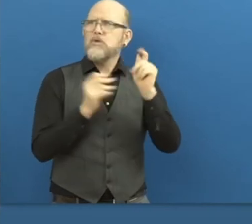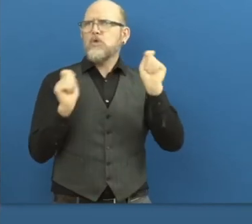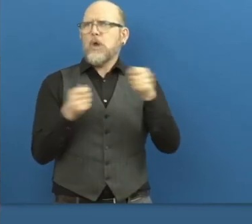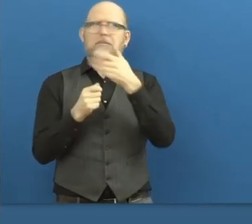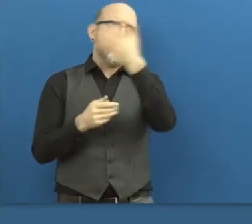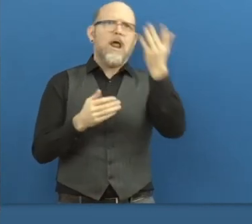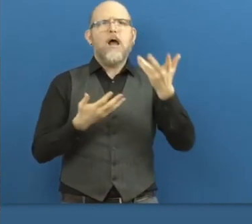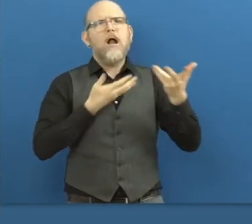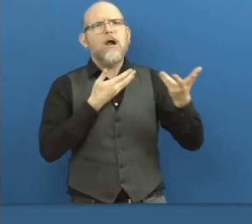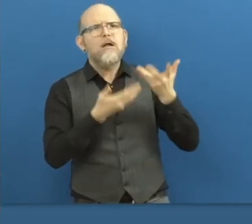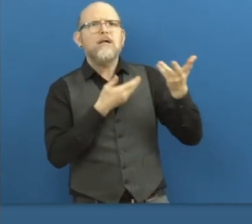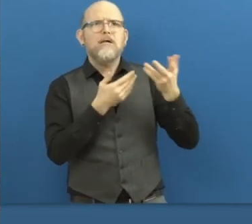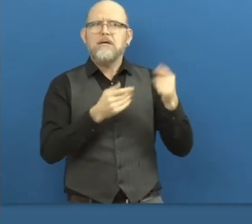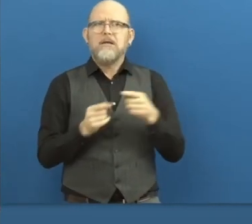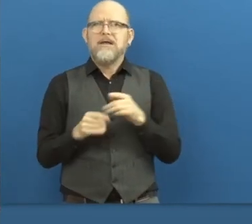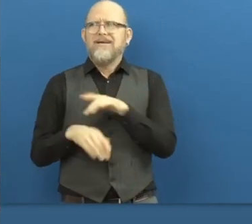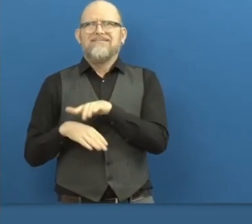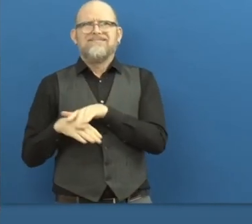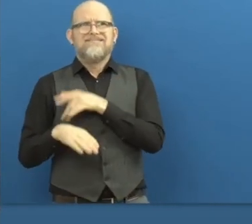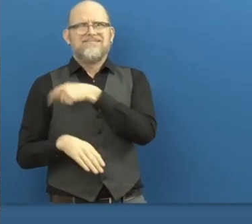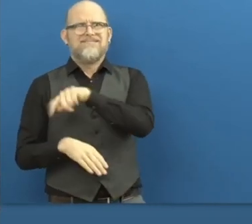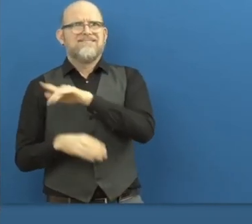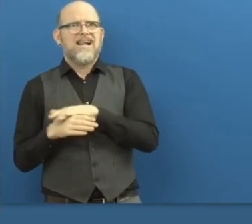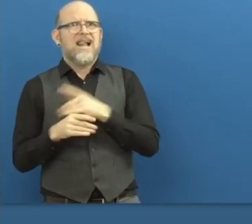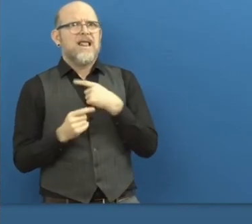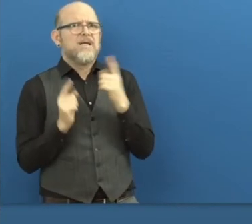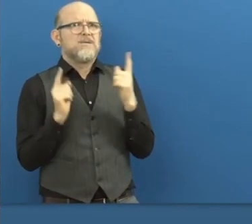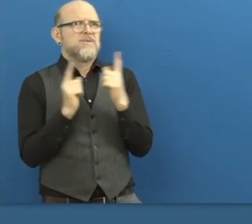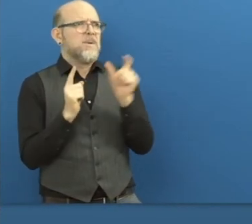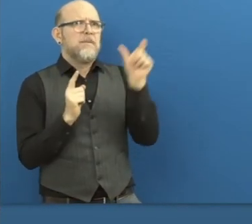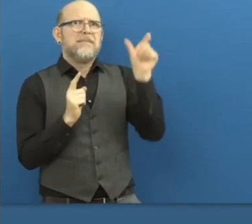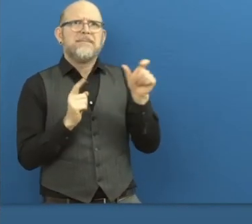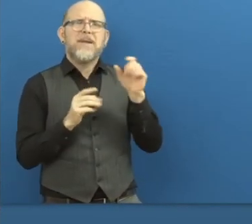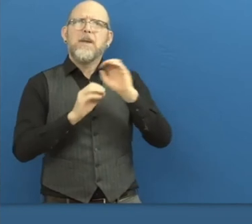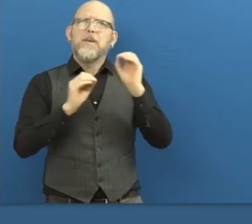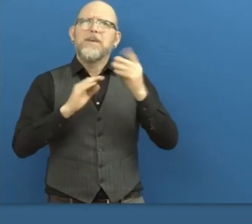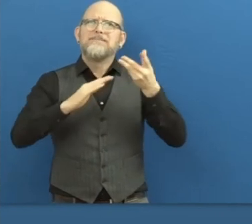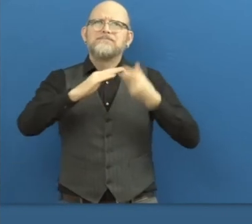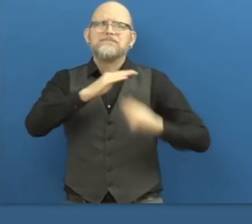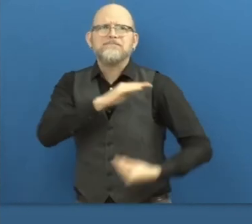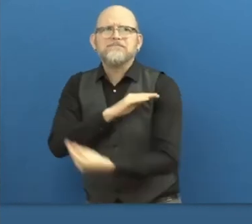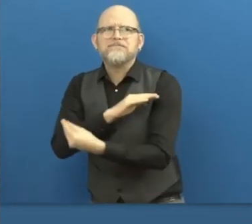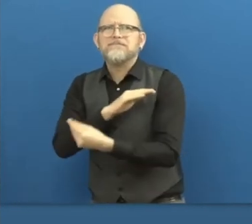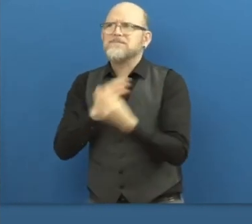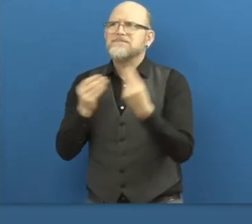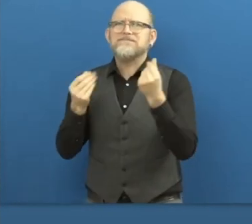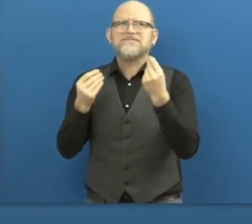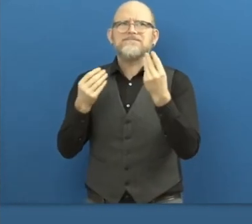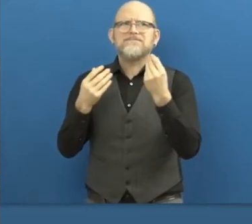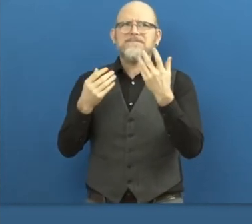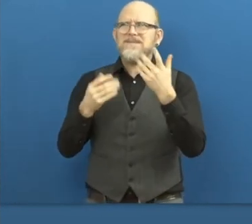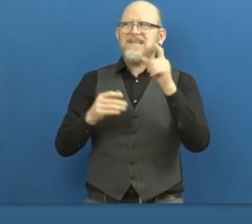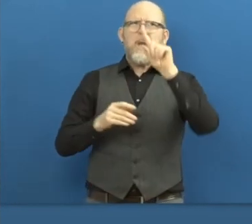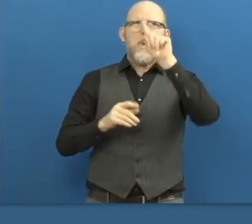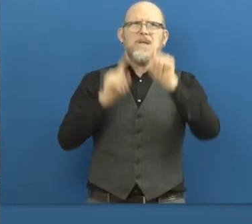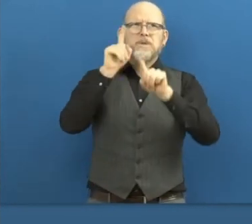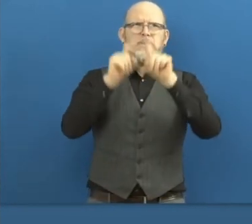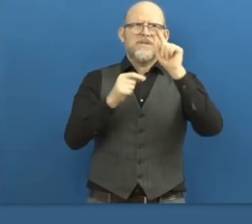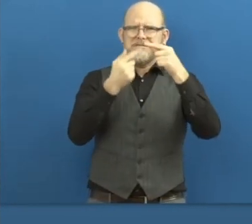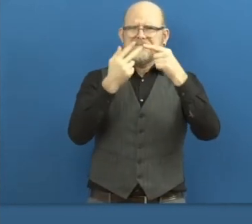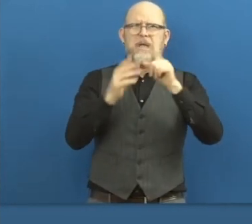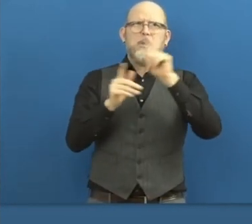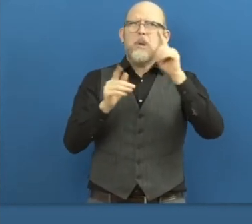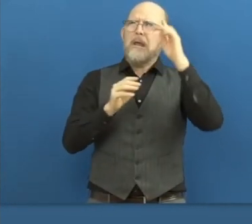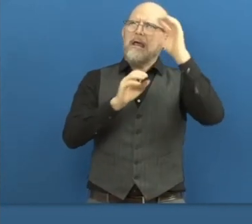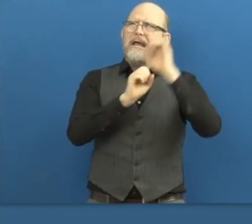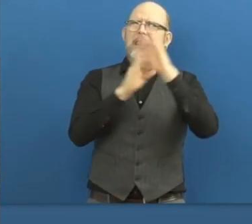interview because the interviewer doesn't know how to ask questions or if it's